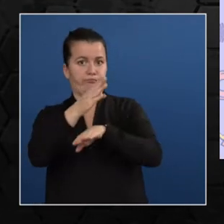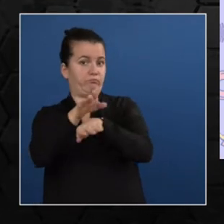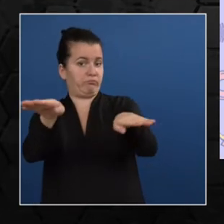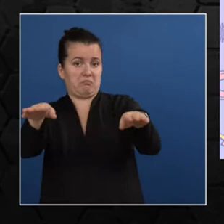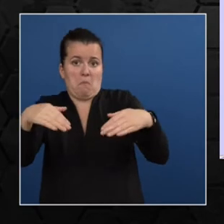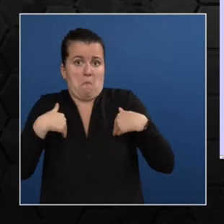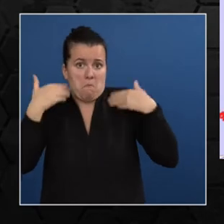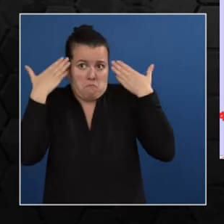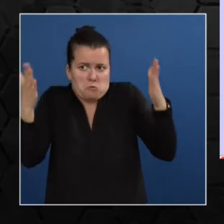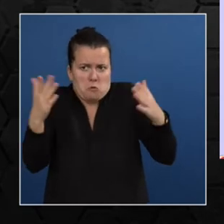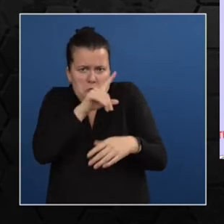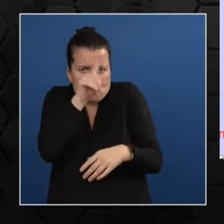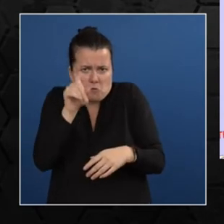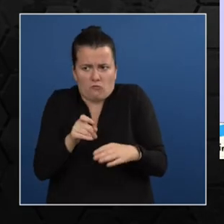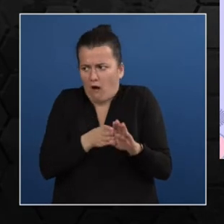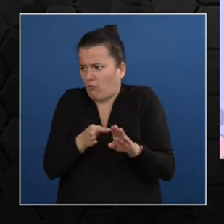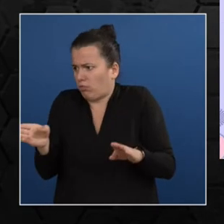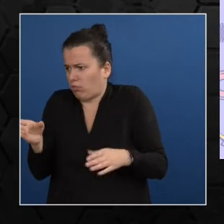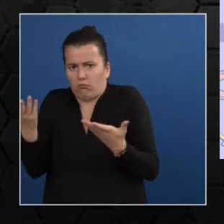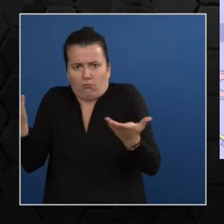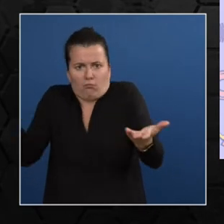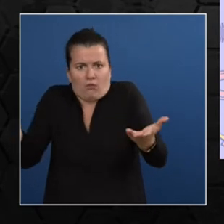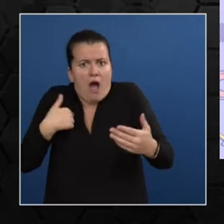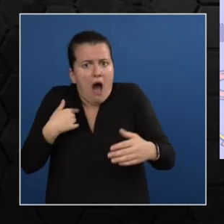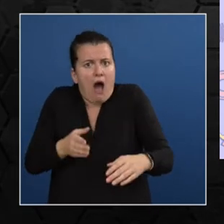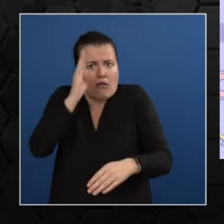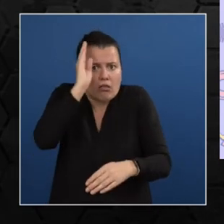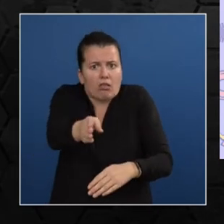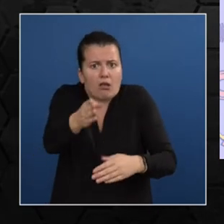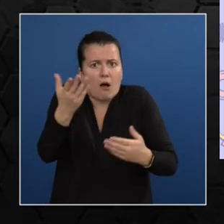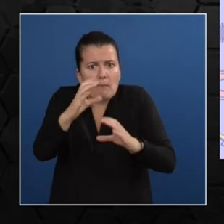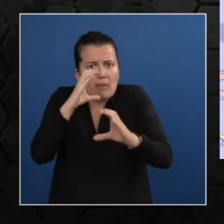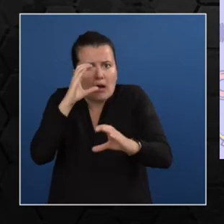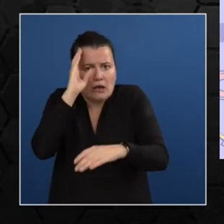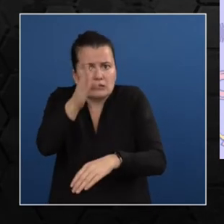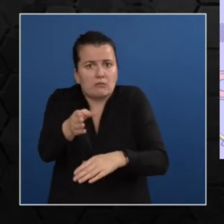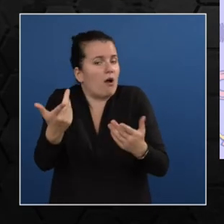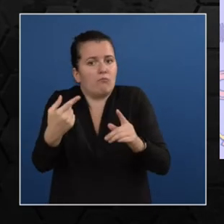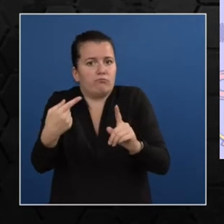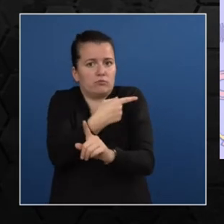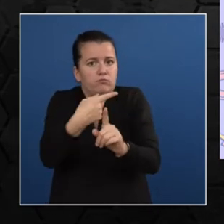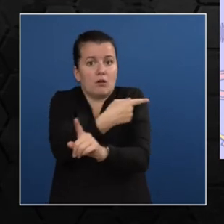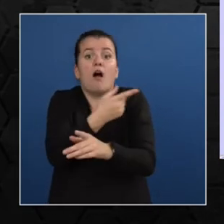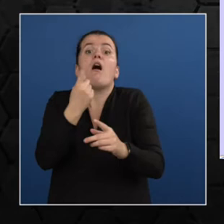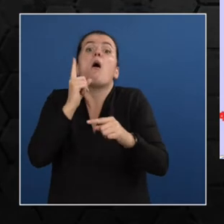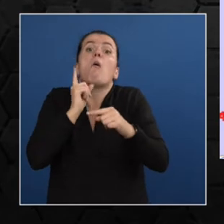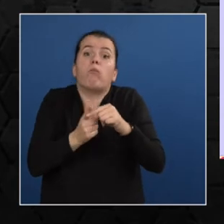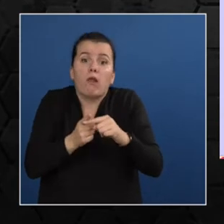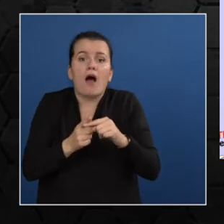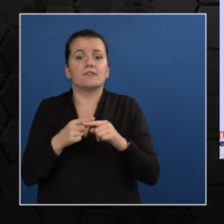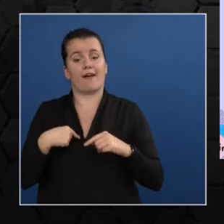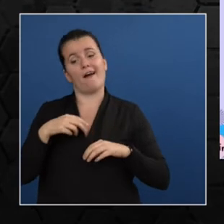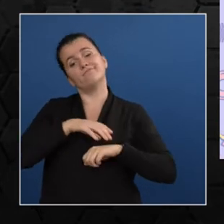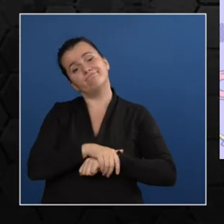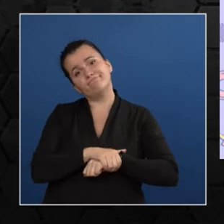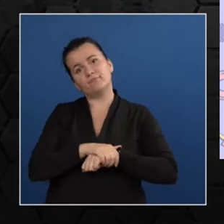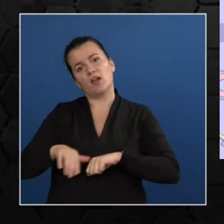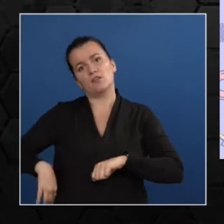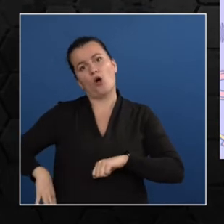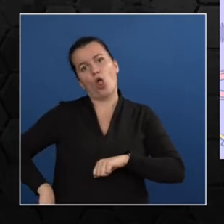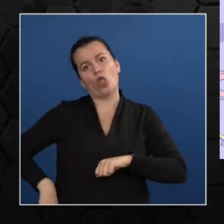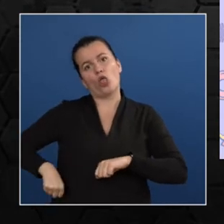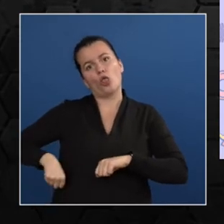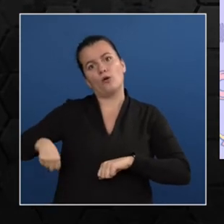cases like if teasing and pickpocketing pickpocketing are several highlighted issues that really increase the problems associated with public transportation systems.